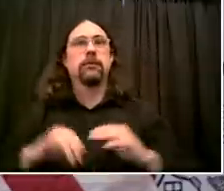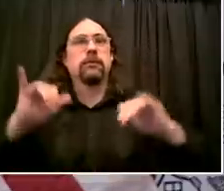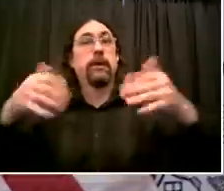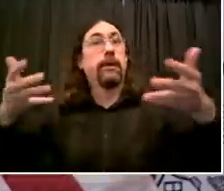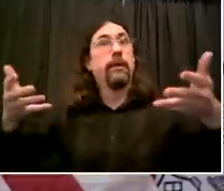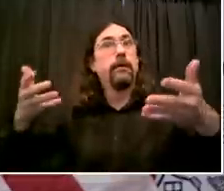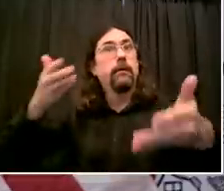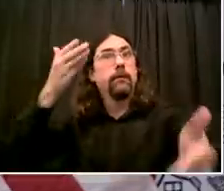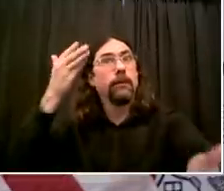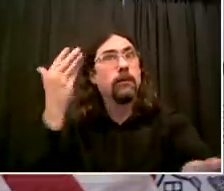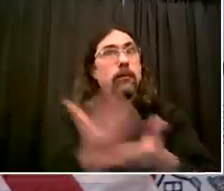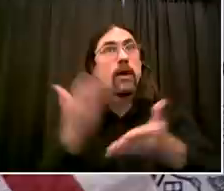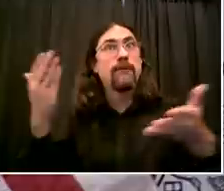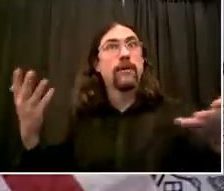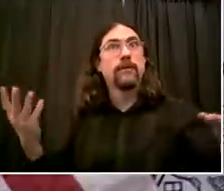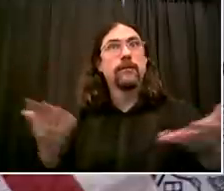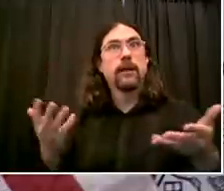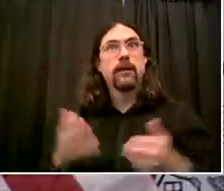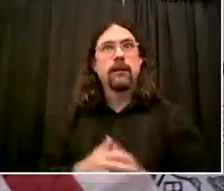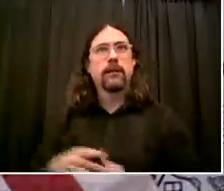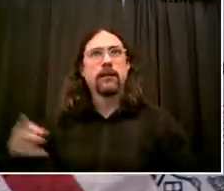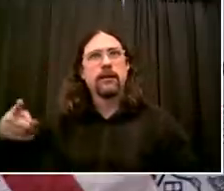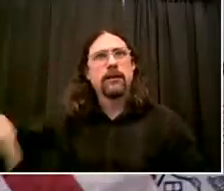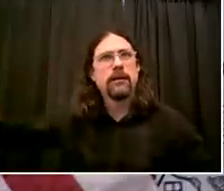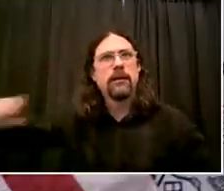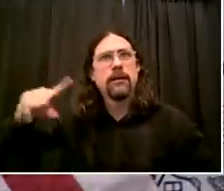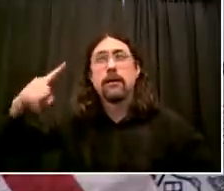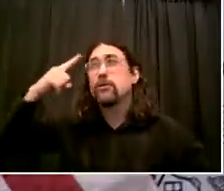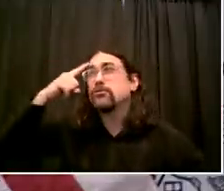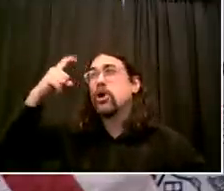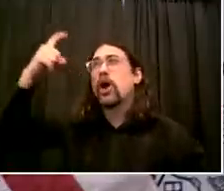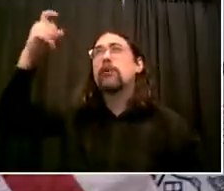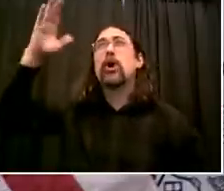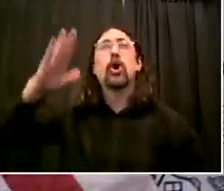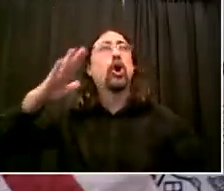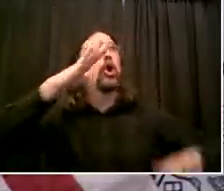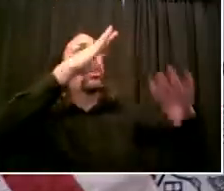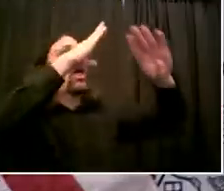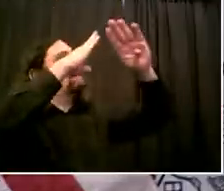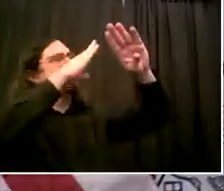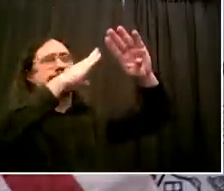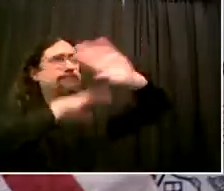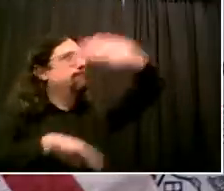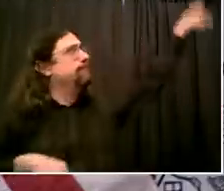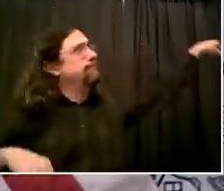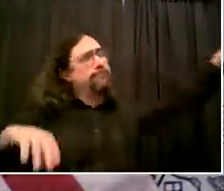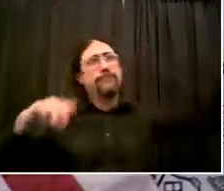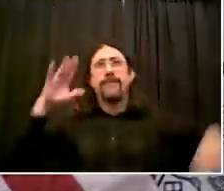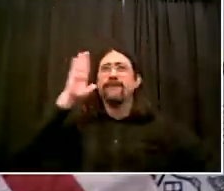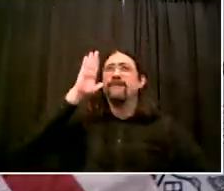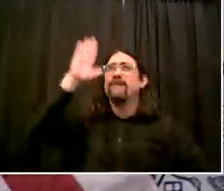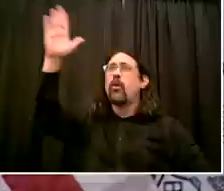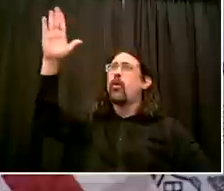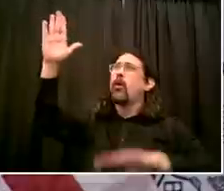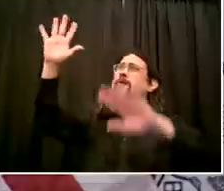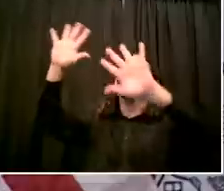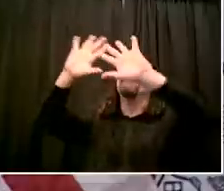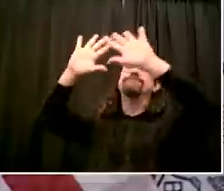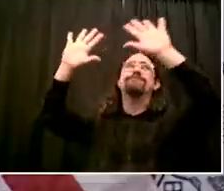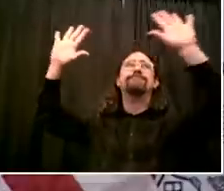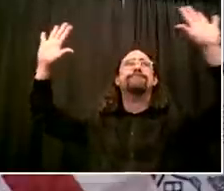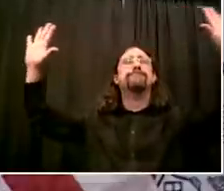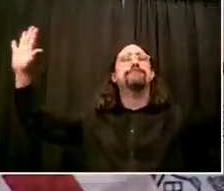And we've been fighting this fight. I think this is the leading edge of how we get to comprehensive immigration reform. So the fact that the Supreme Court